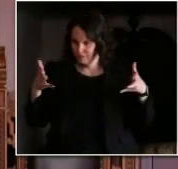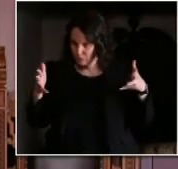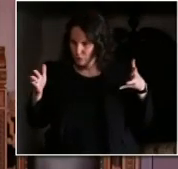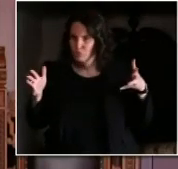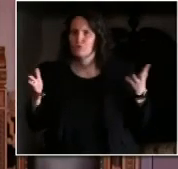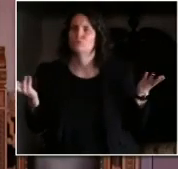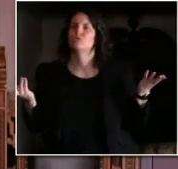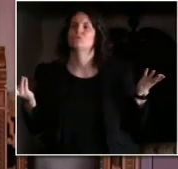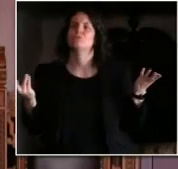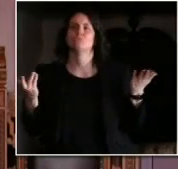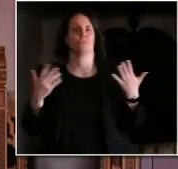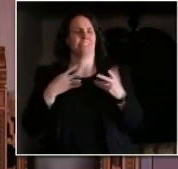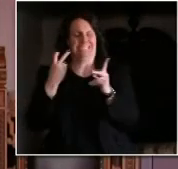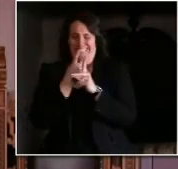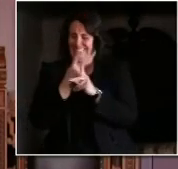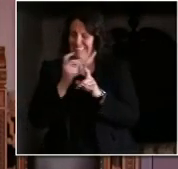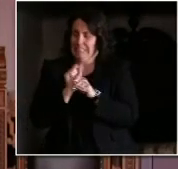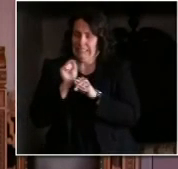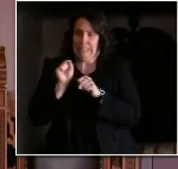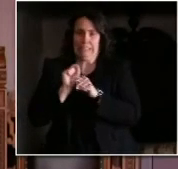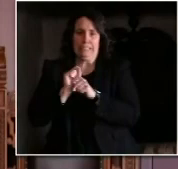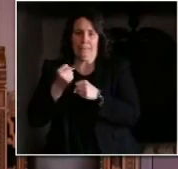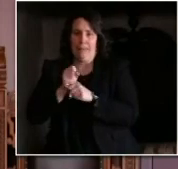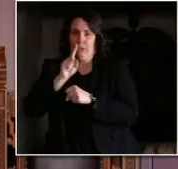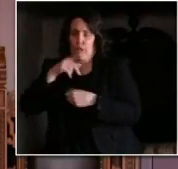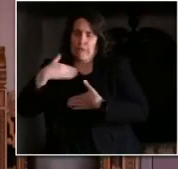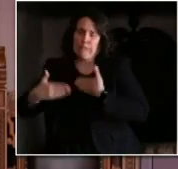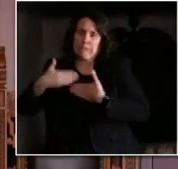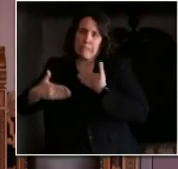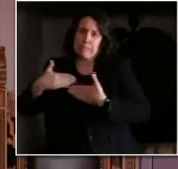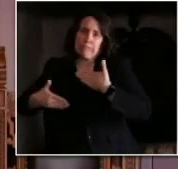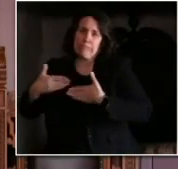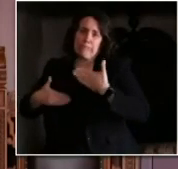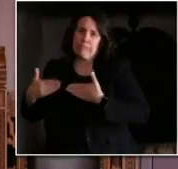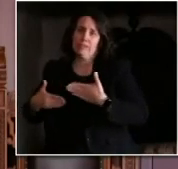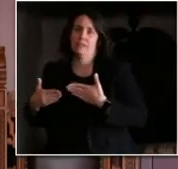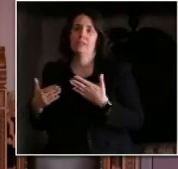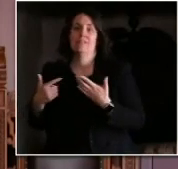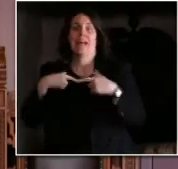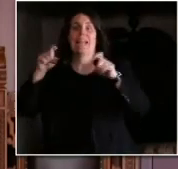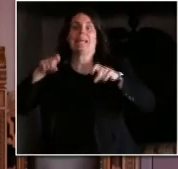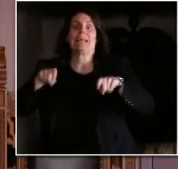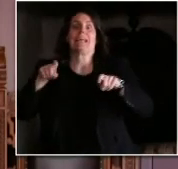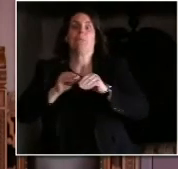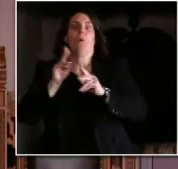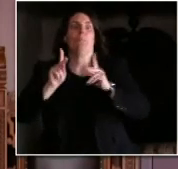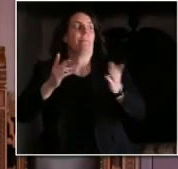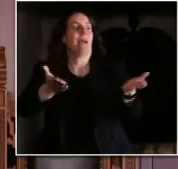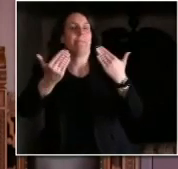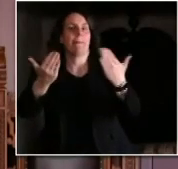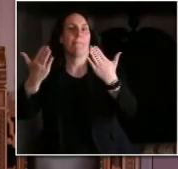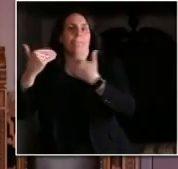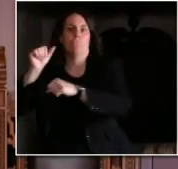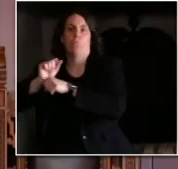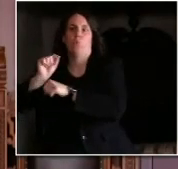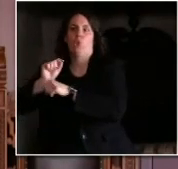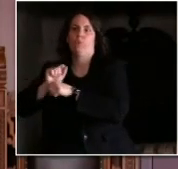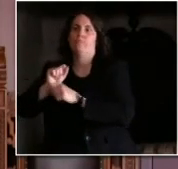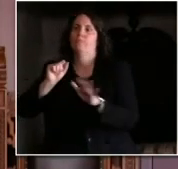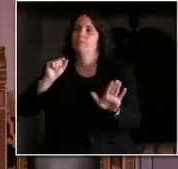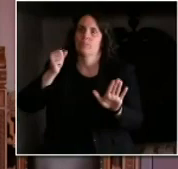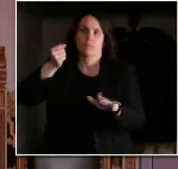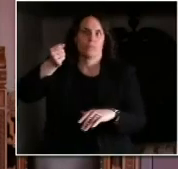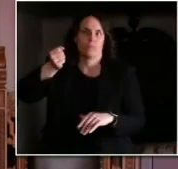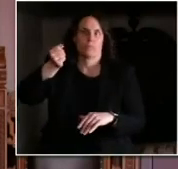We had requests in for some more folks. I don't think that was a part of the budget, so we'll just keep